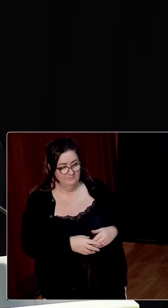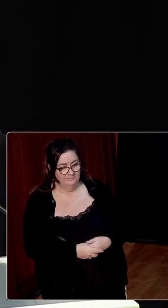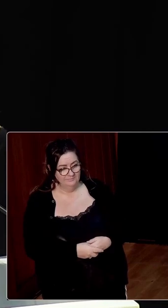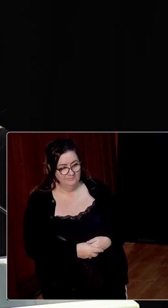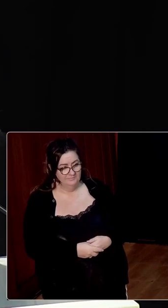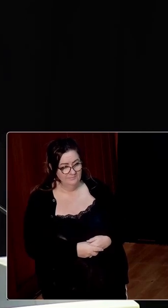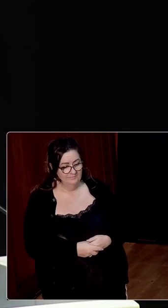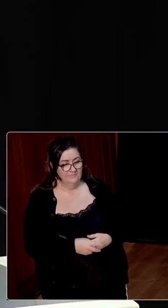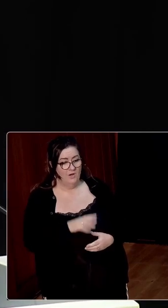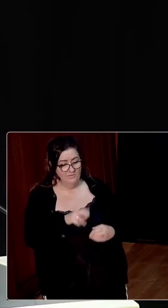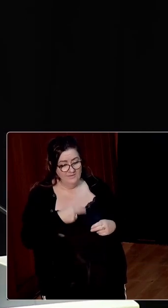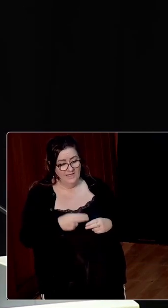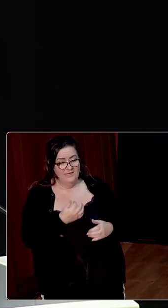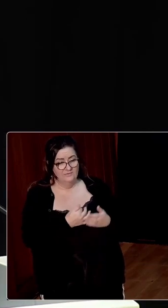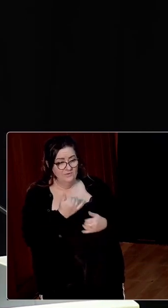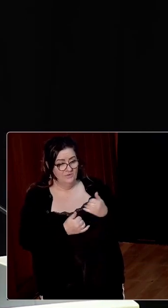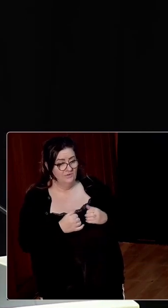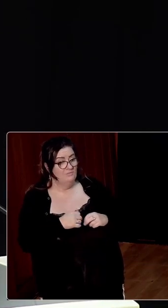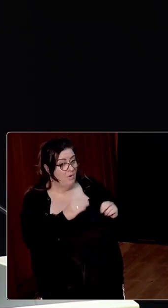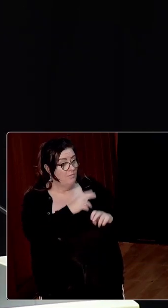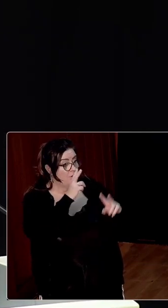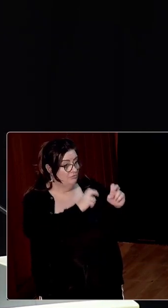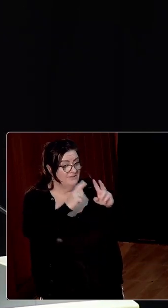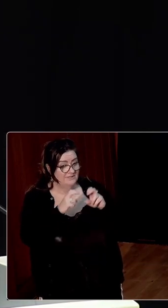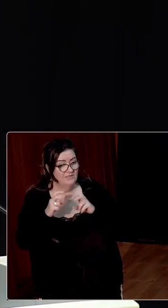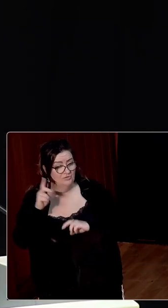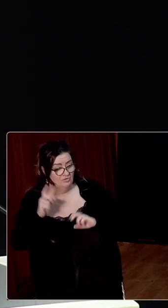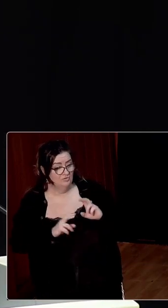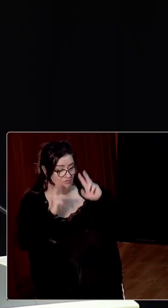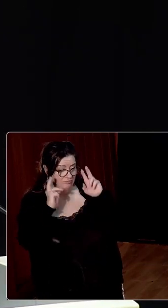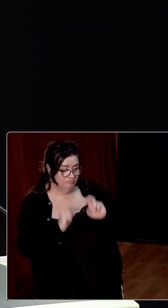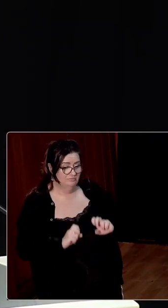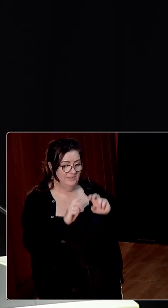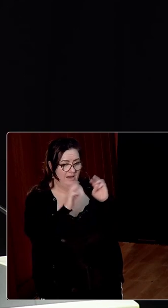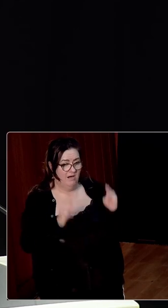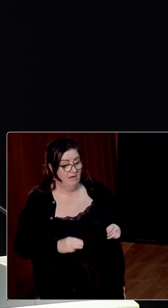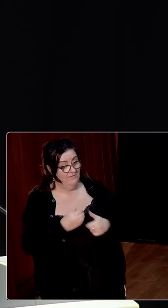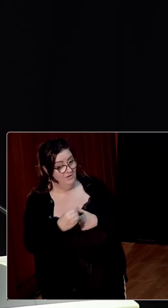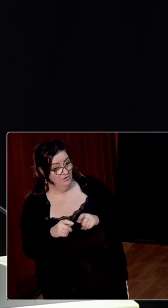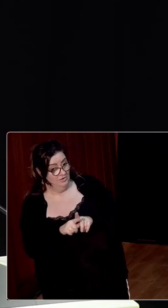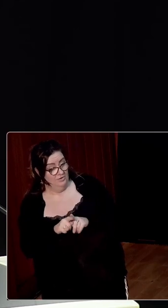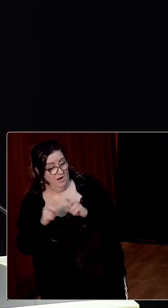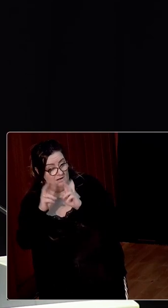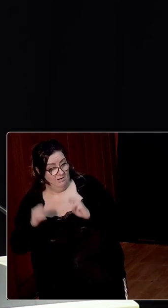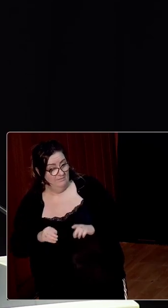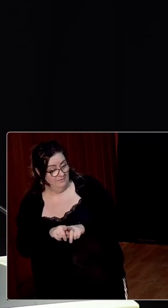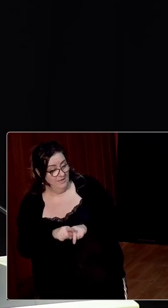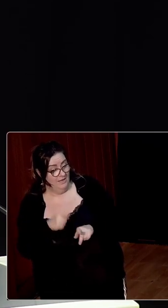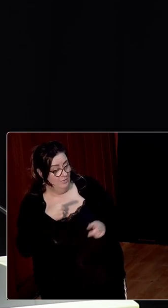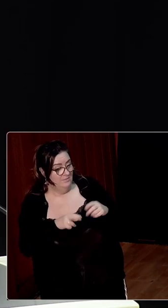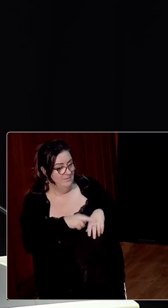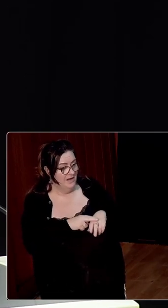conclude, over the next few years, more and more researchers should and will interrogate this archive and many others, and we will be better able